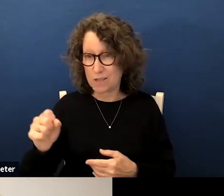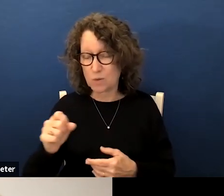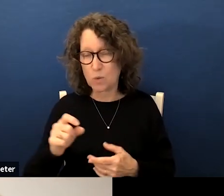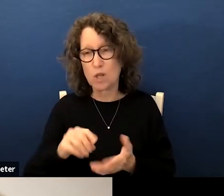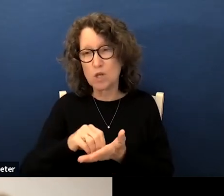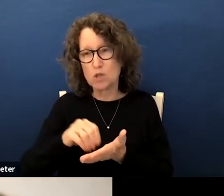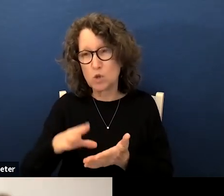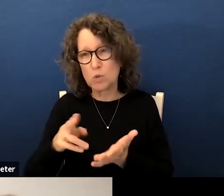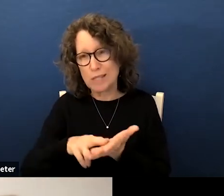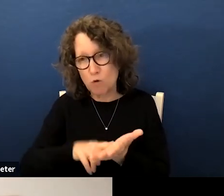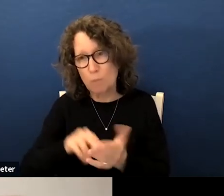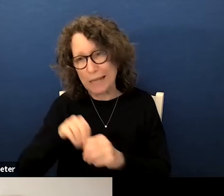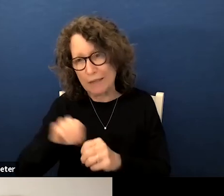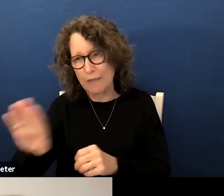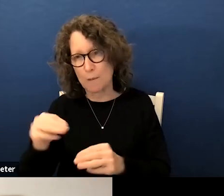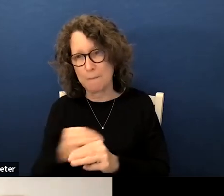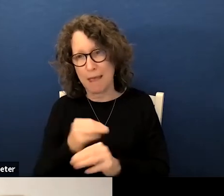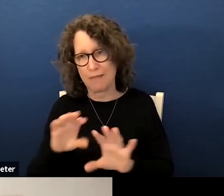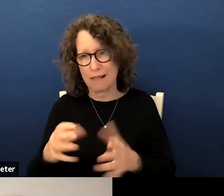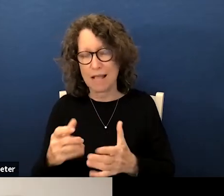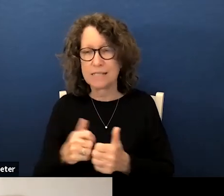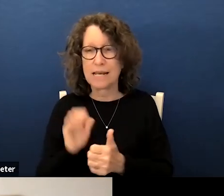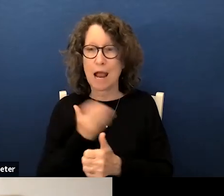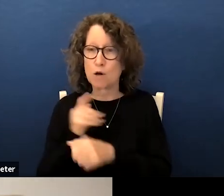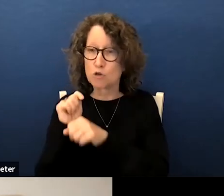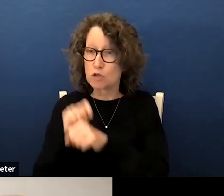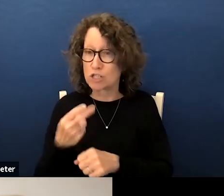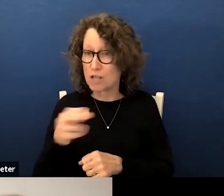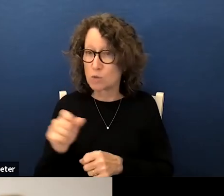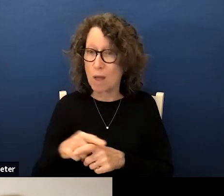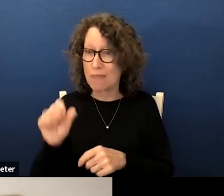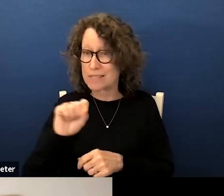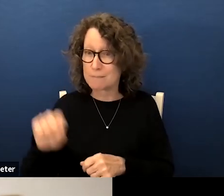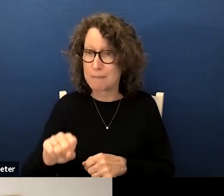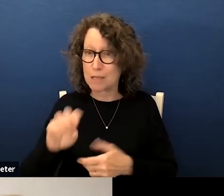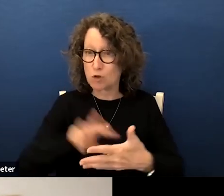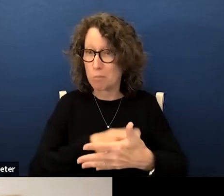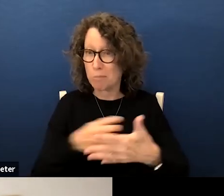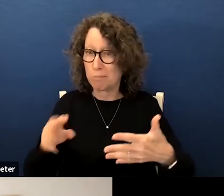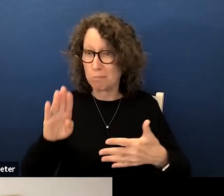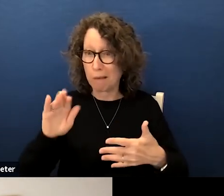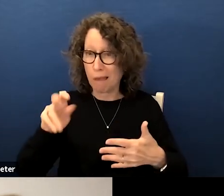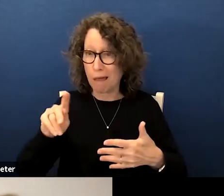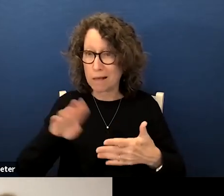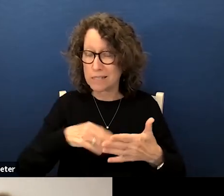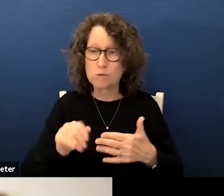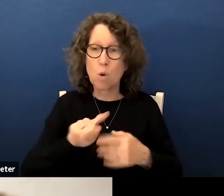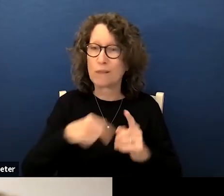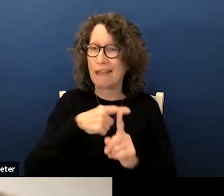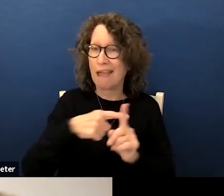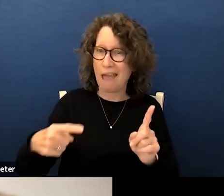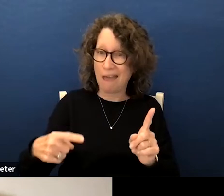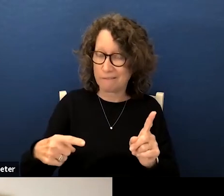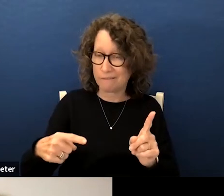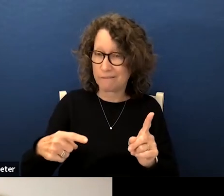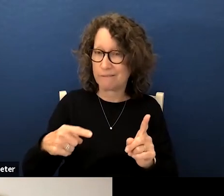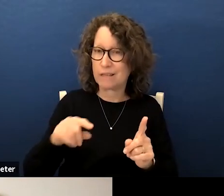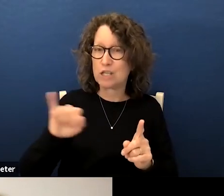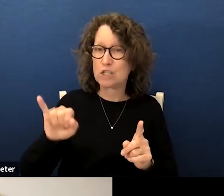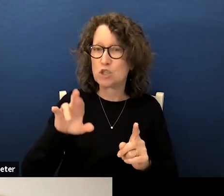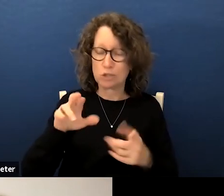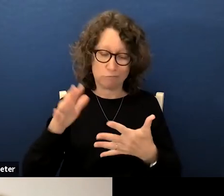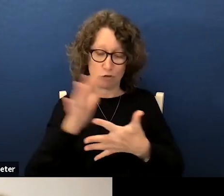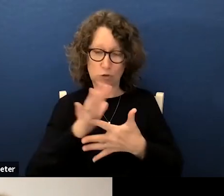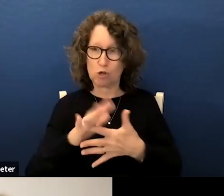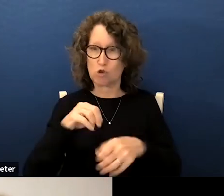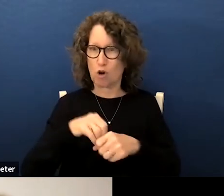enrollment in their math classes and with our traditional high schools on the semester block schedule it means only half the juniors are in roughly half the juniors are in math